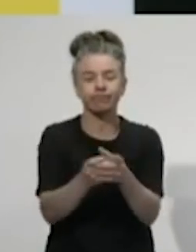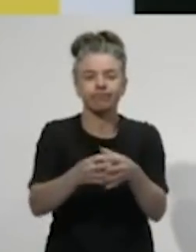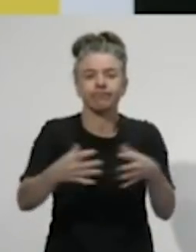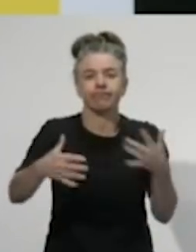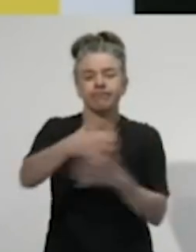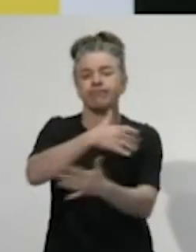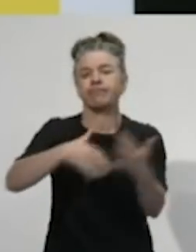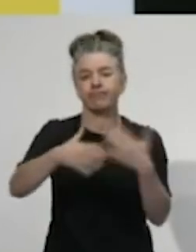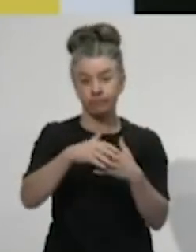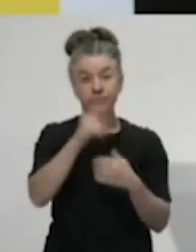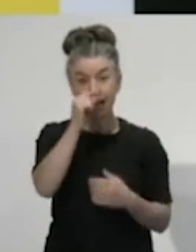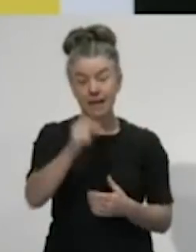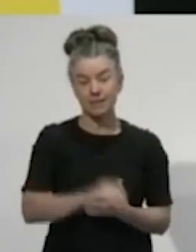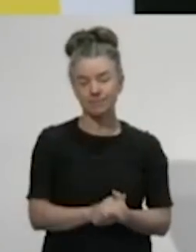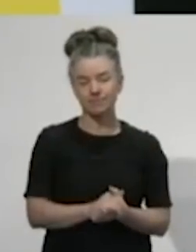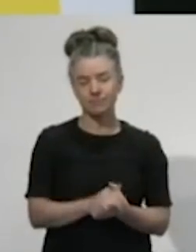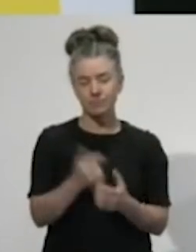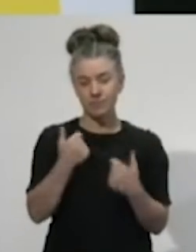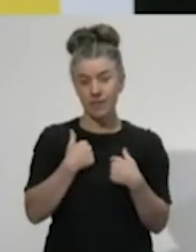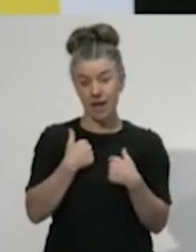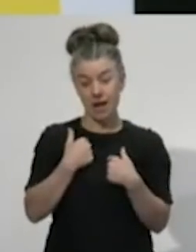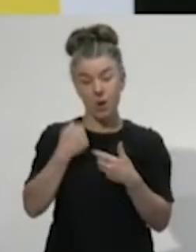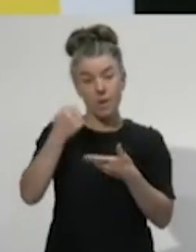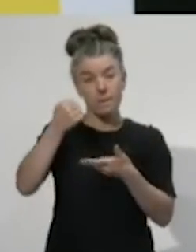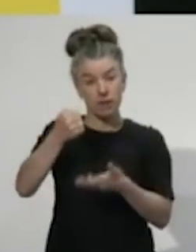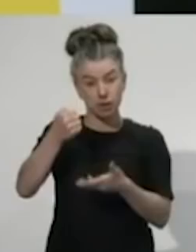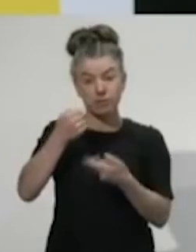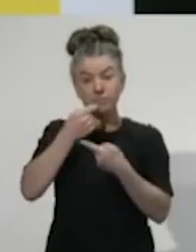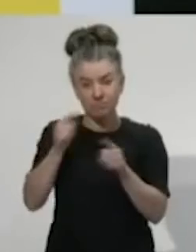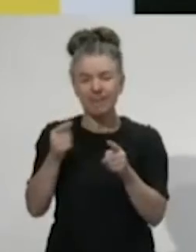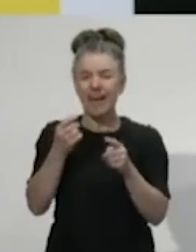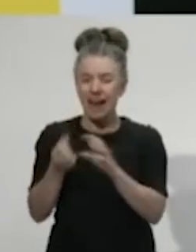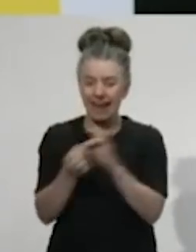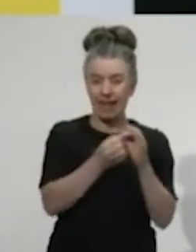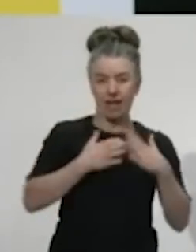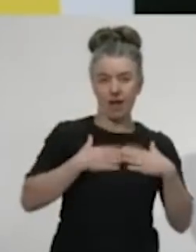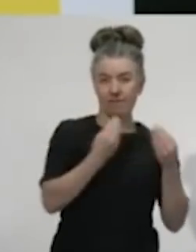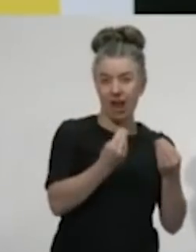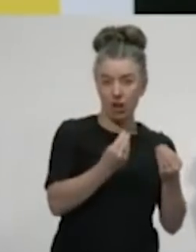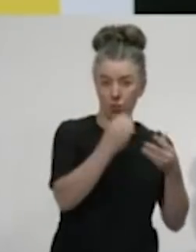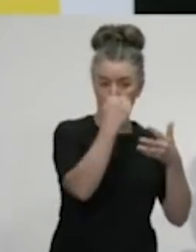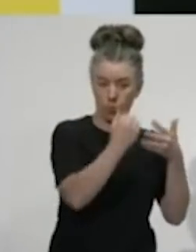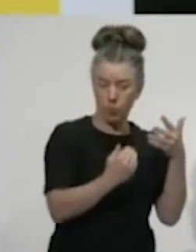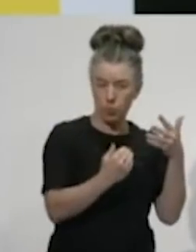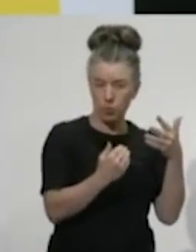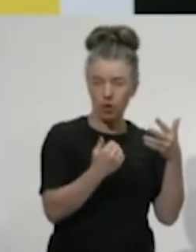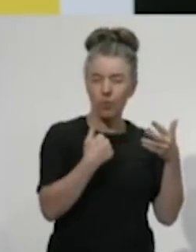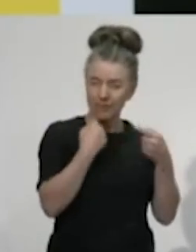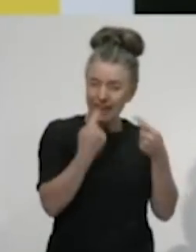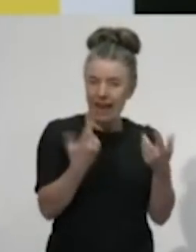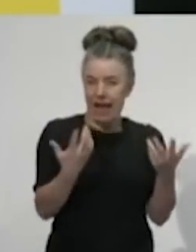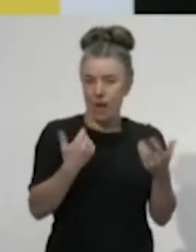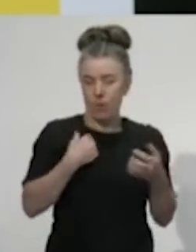Today, I want to set out the values that underpin our economic response to the virus and signal how we intend to tackle it.